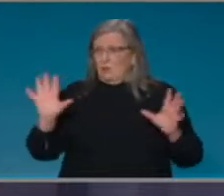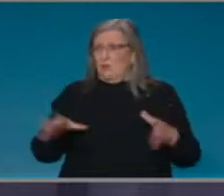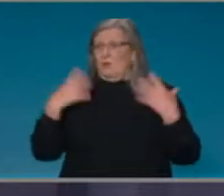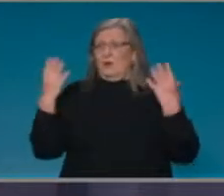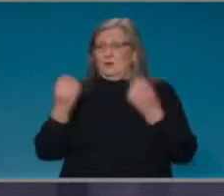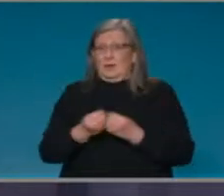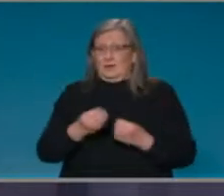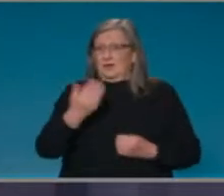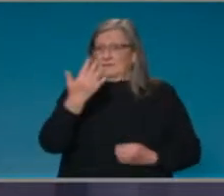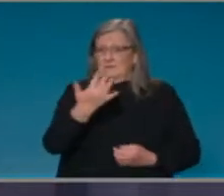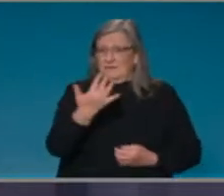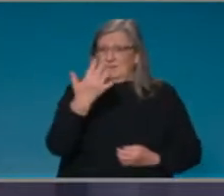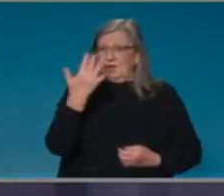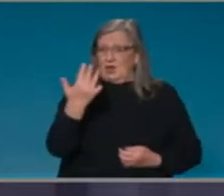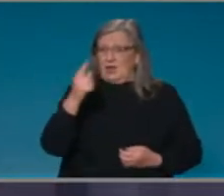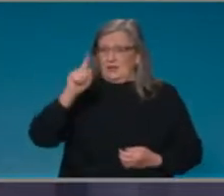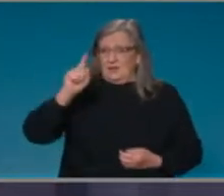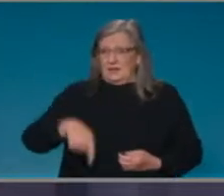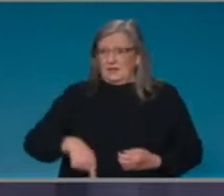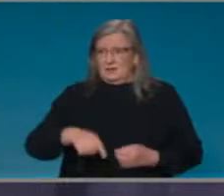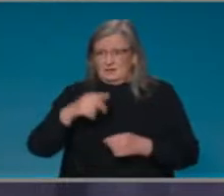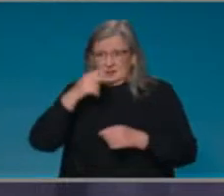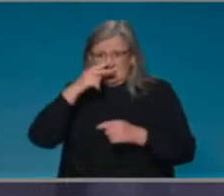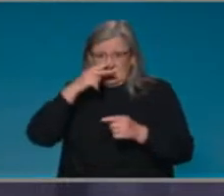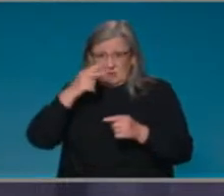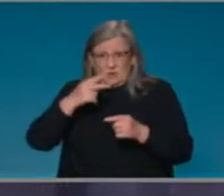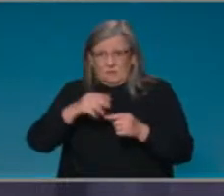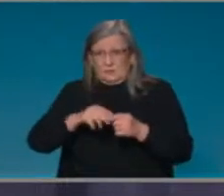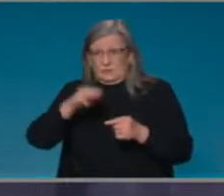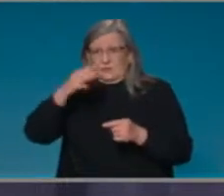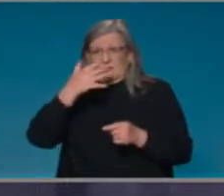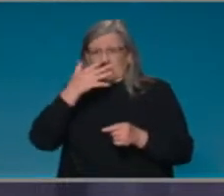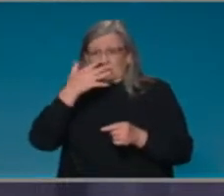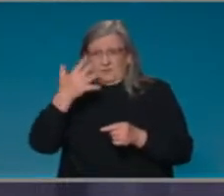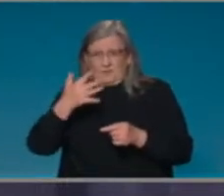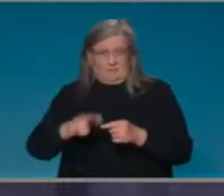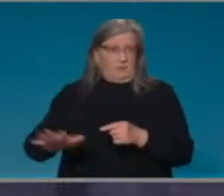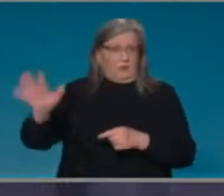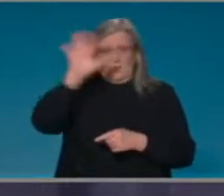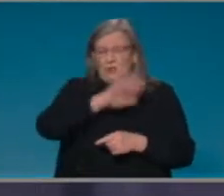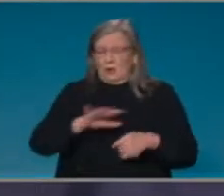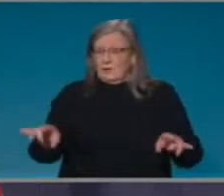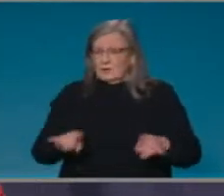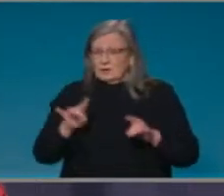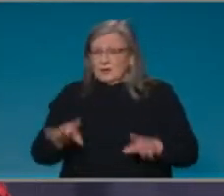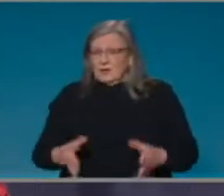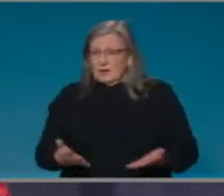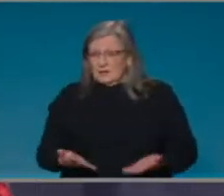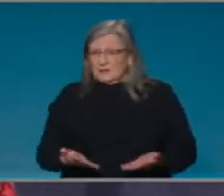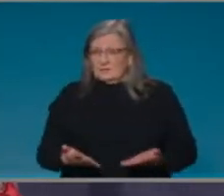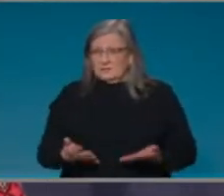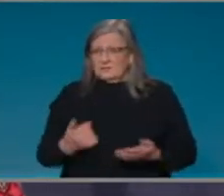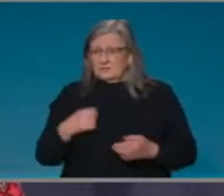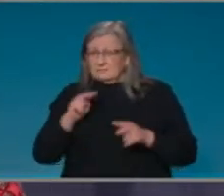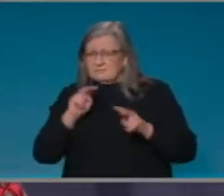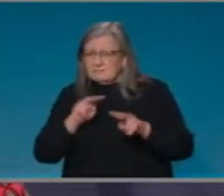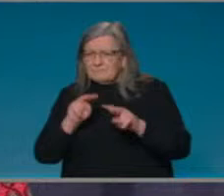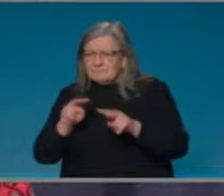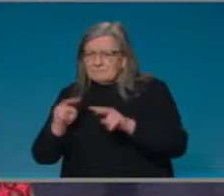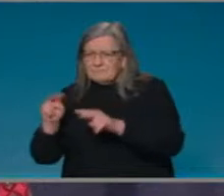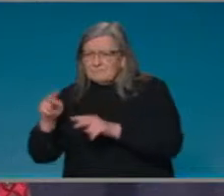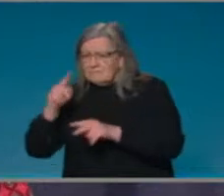to 15 year olds across the country. As we're seeing, as we call it, the epidemiological curve shift,